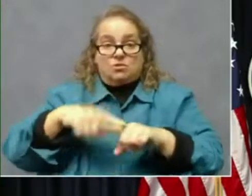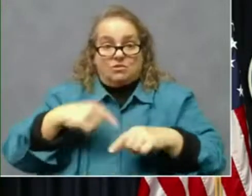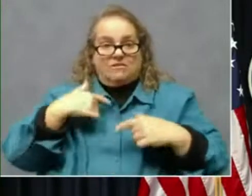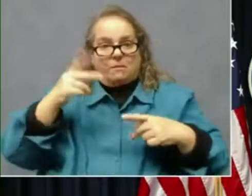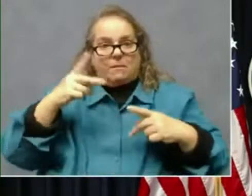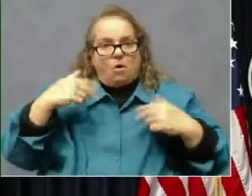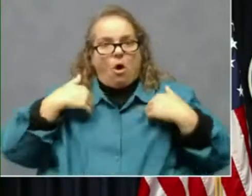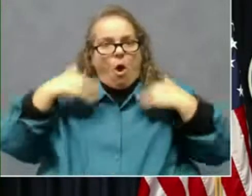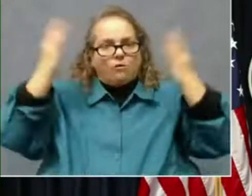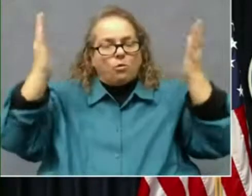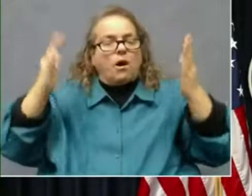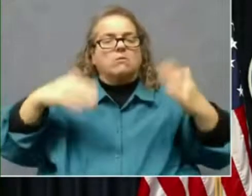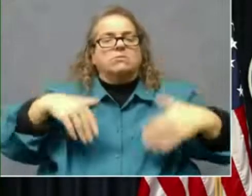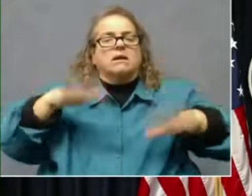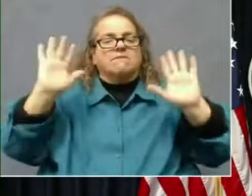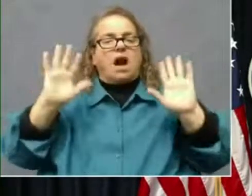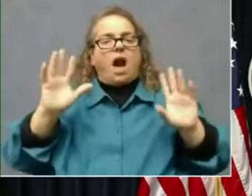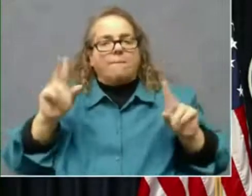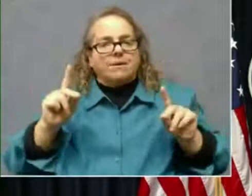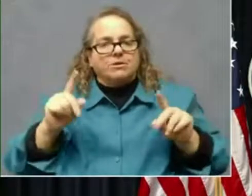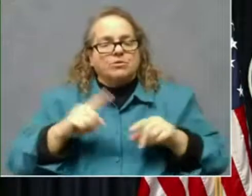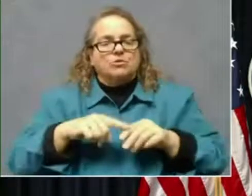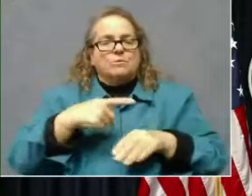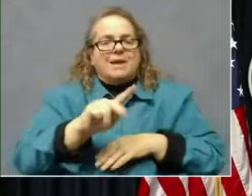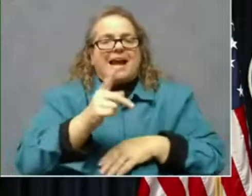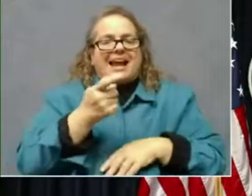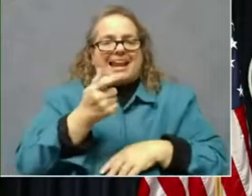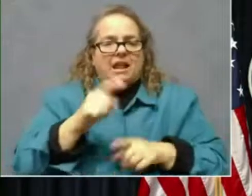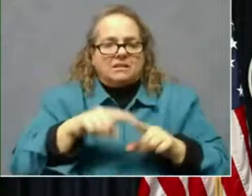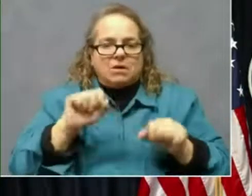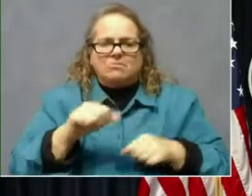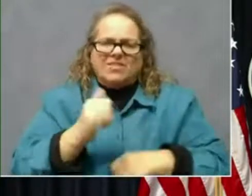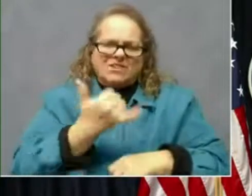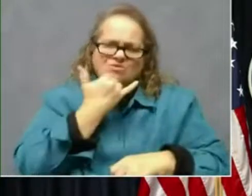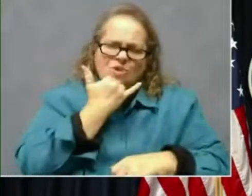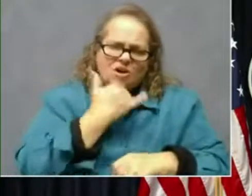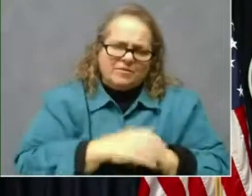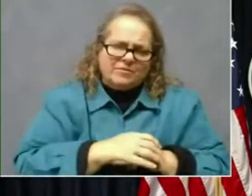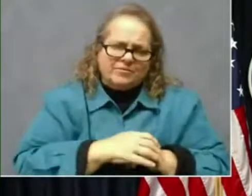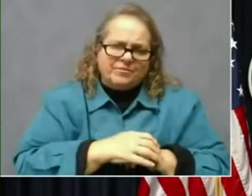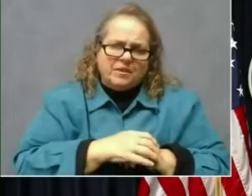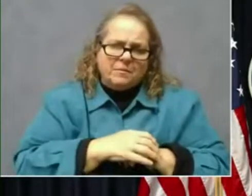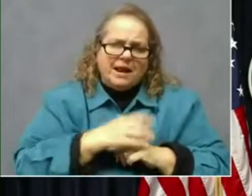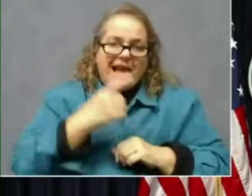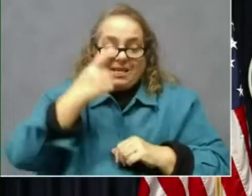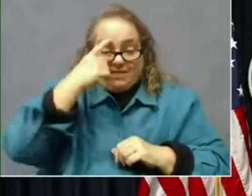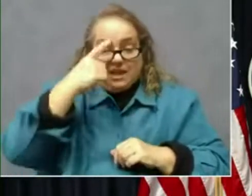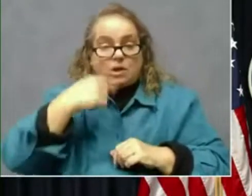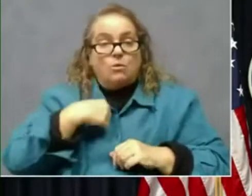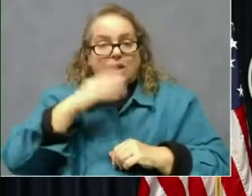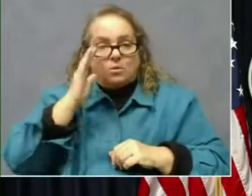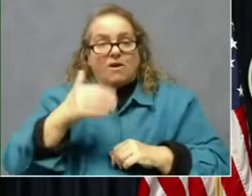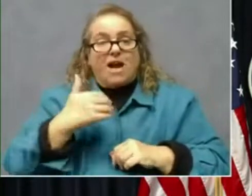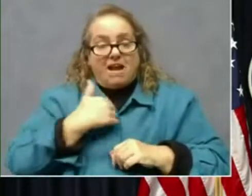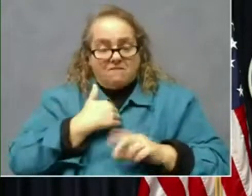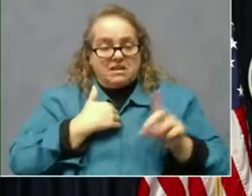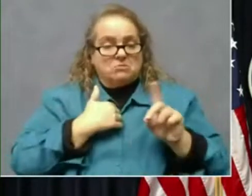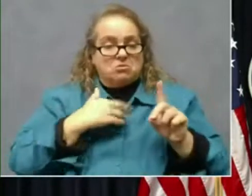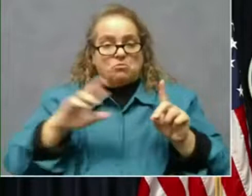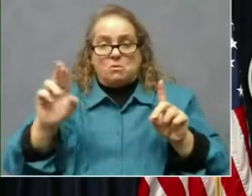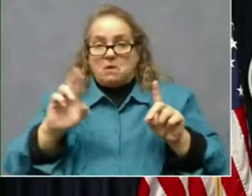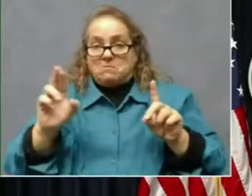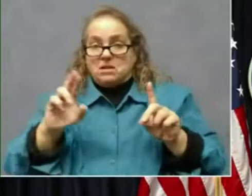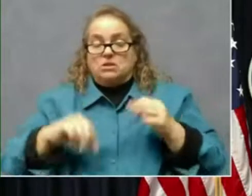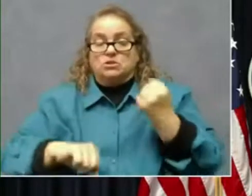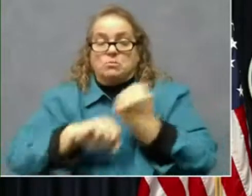try to pay out as little as possible and that's wrong. But I think we may have some bipartisan support for changing that moving forward.